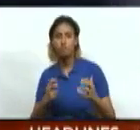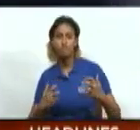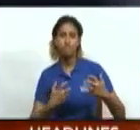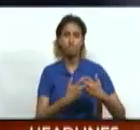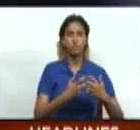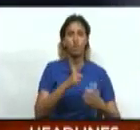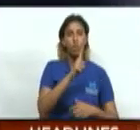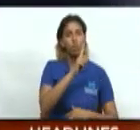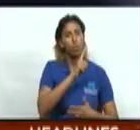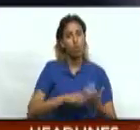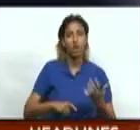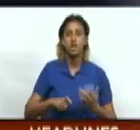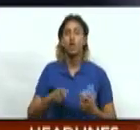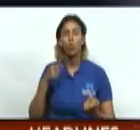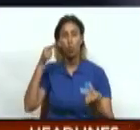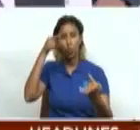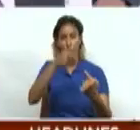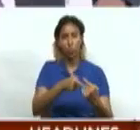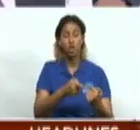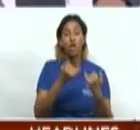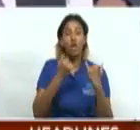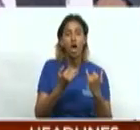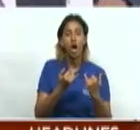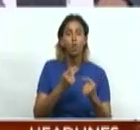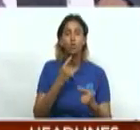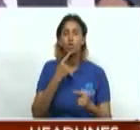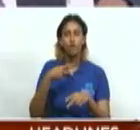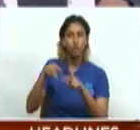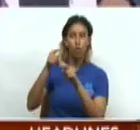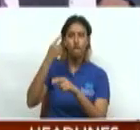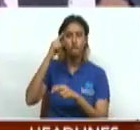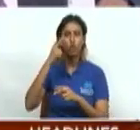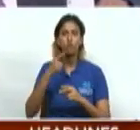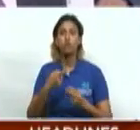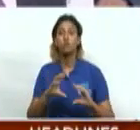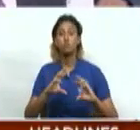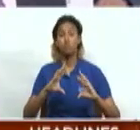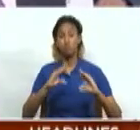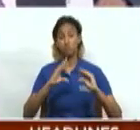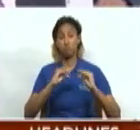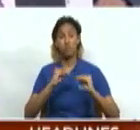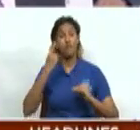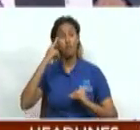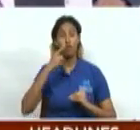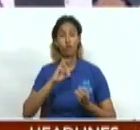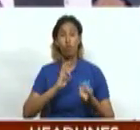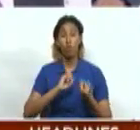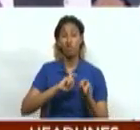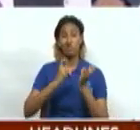turns its attention to the UN Climate Change Conference for a sobering assessment of its stock take.